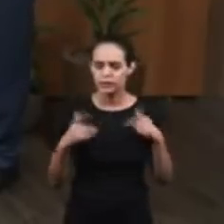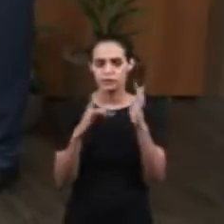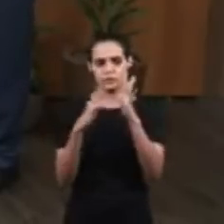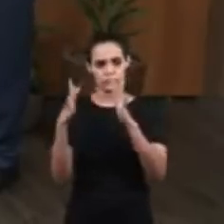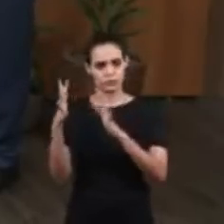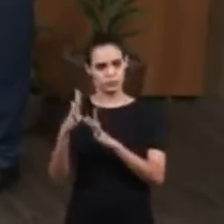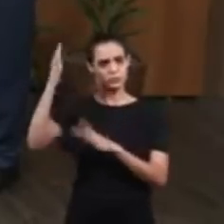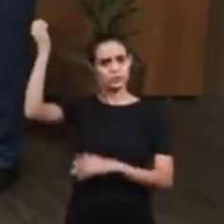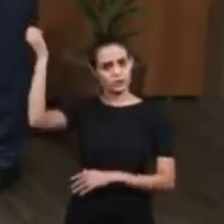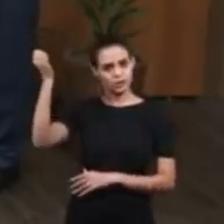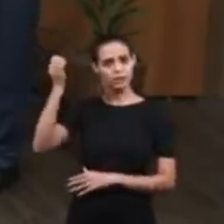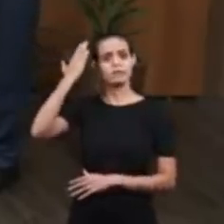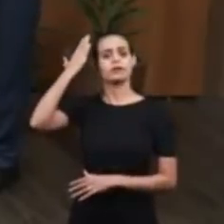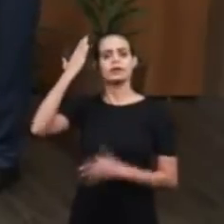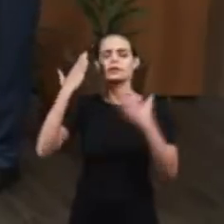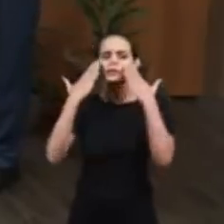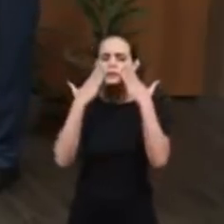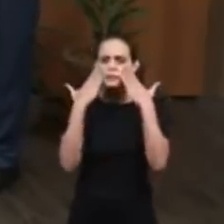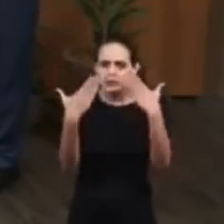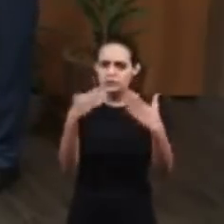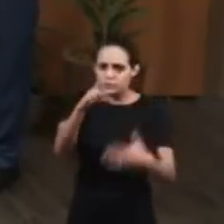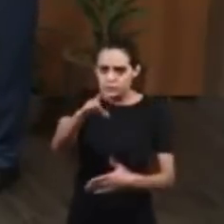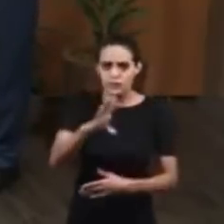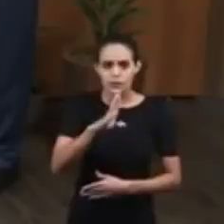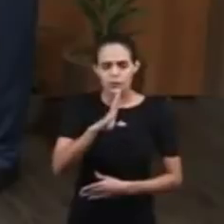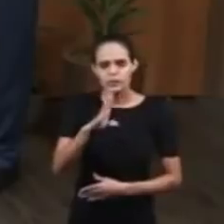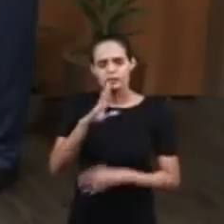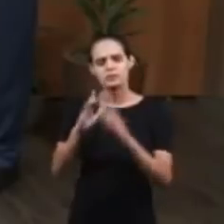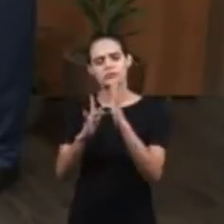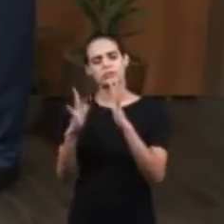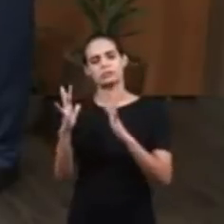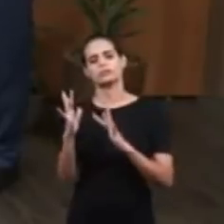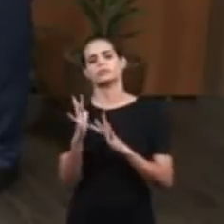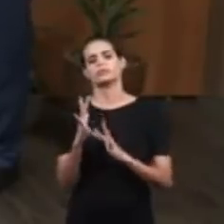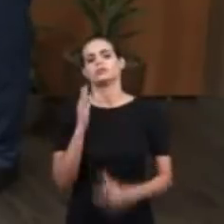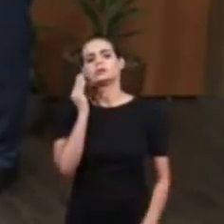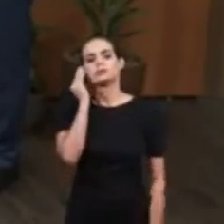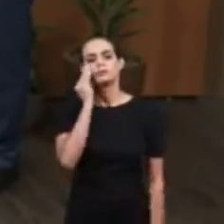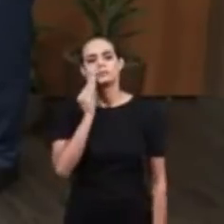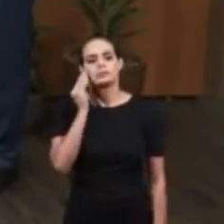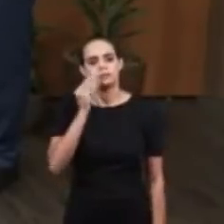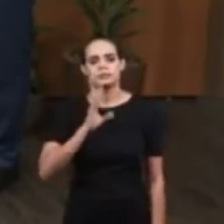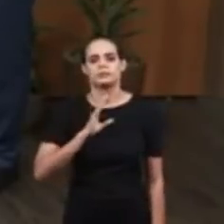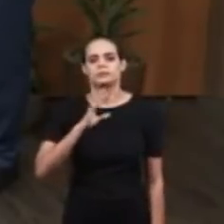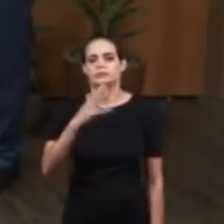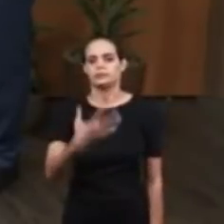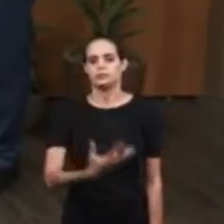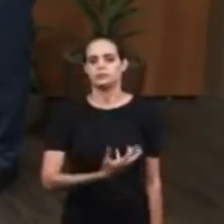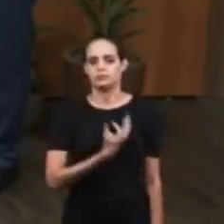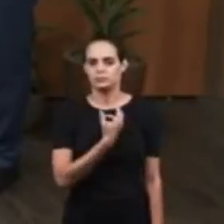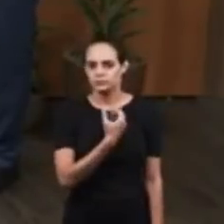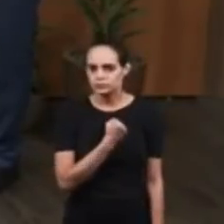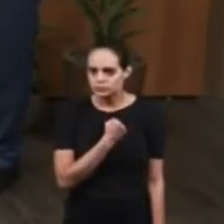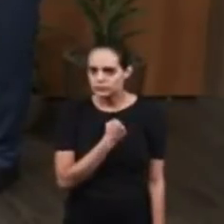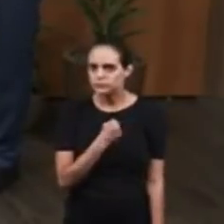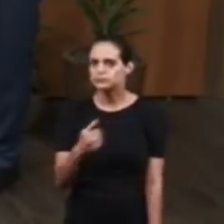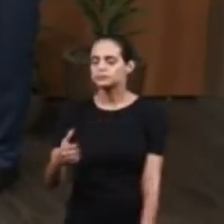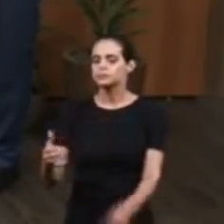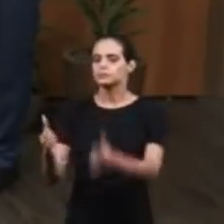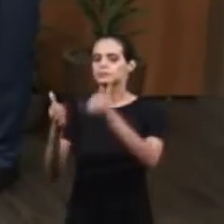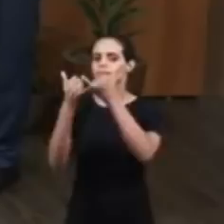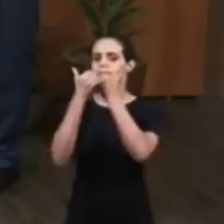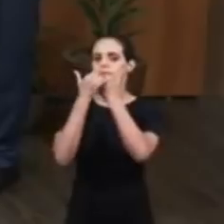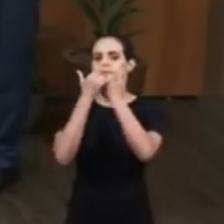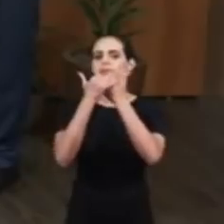He wants to reveal himself to many. For an experience of salvation.